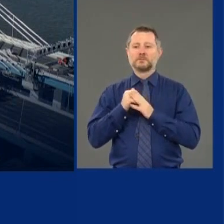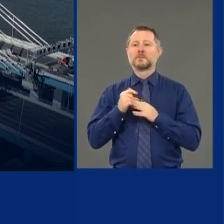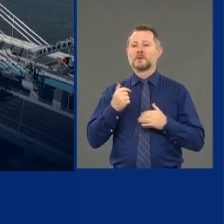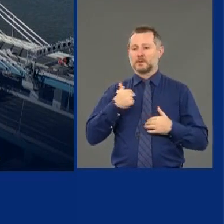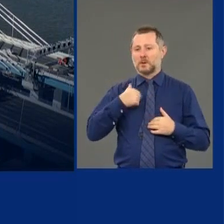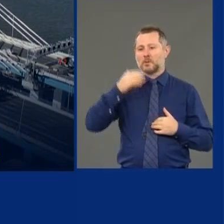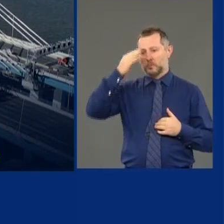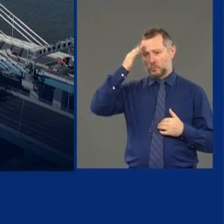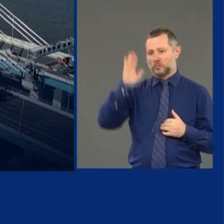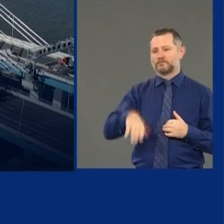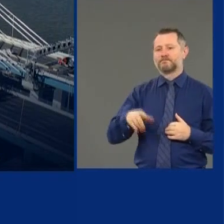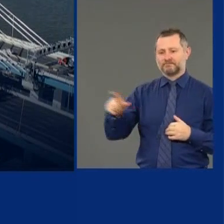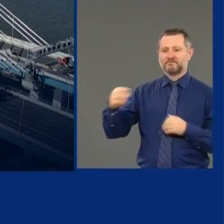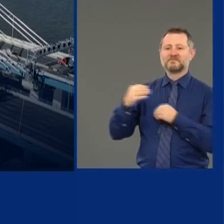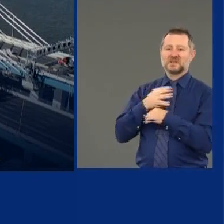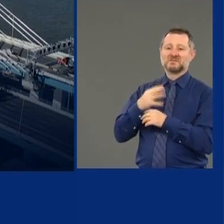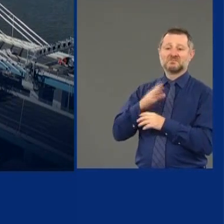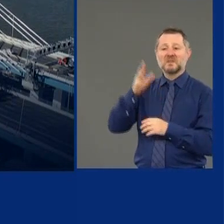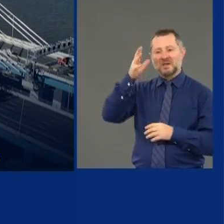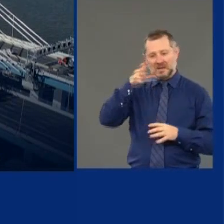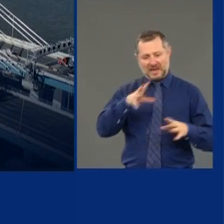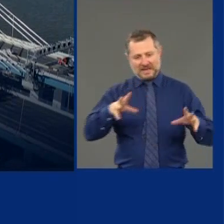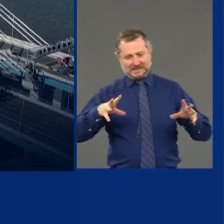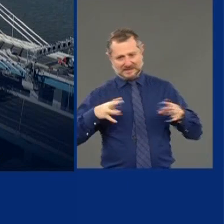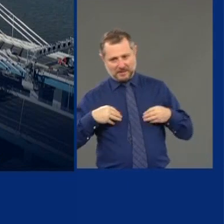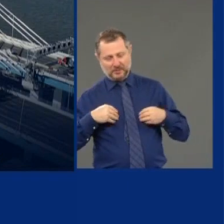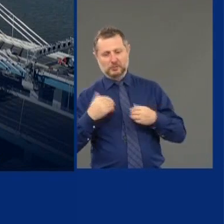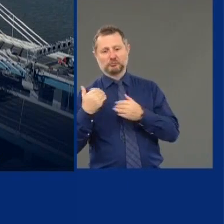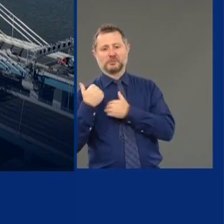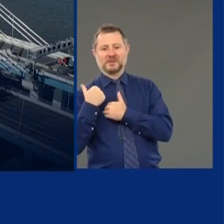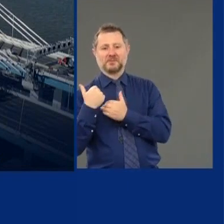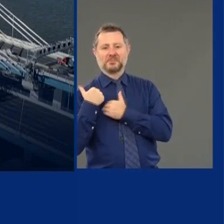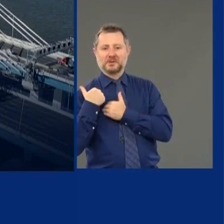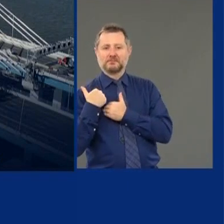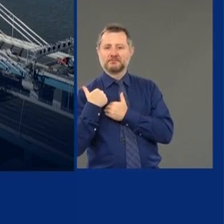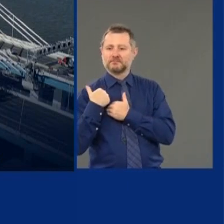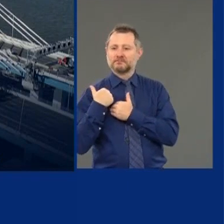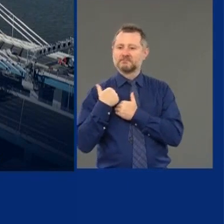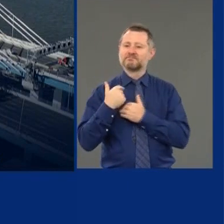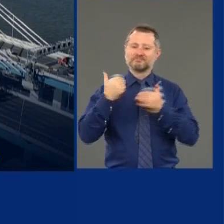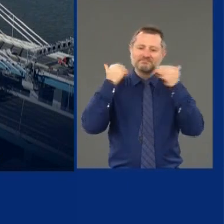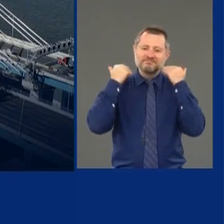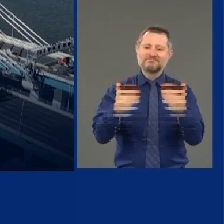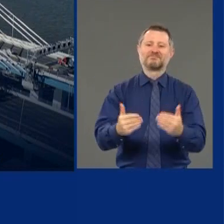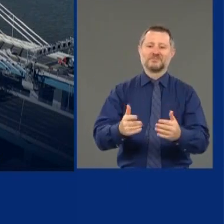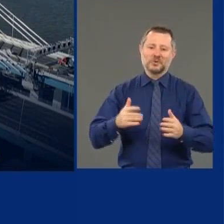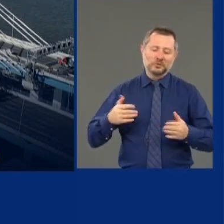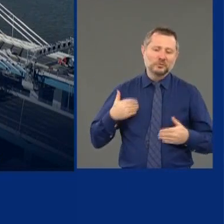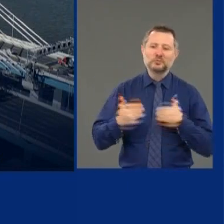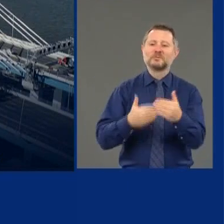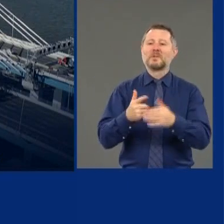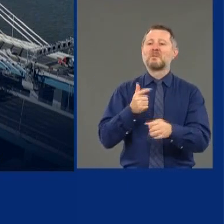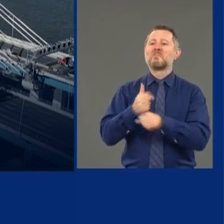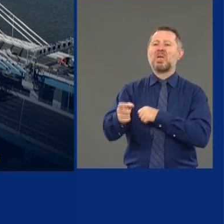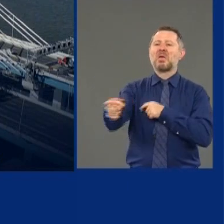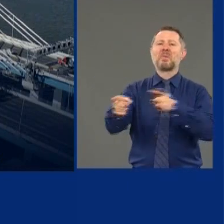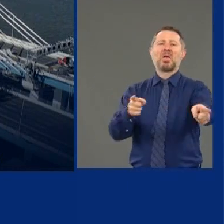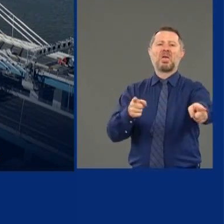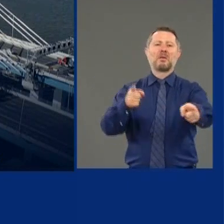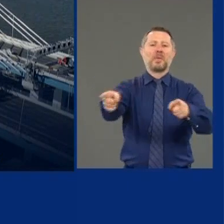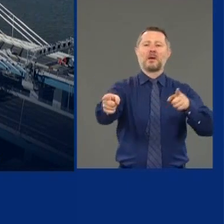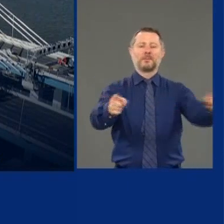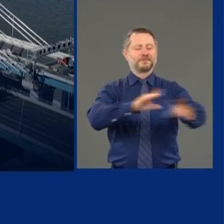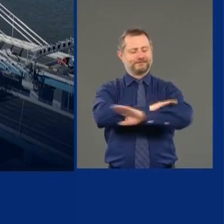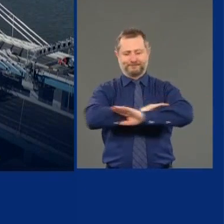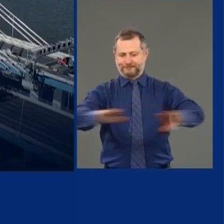what he would say. He said, take responsibility. Own it. Don't point fingers. Don't get